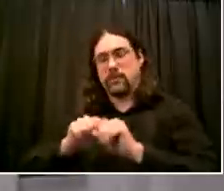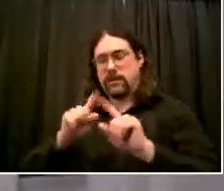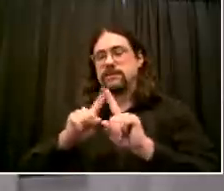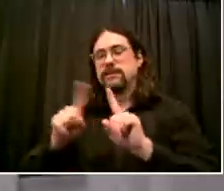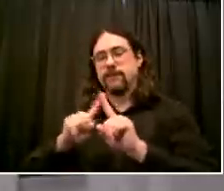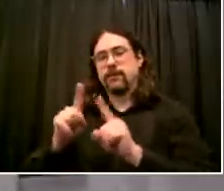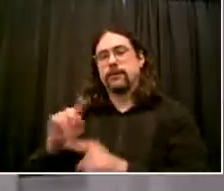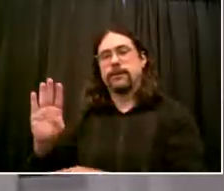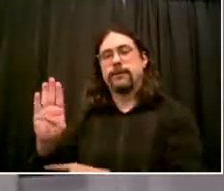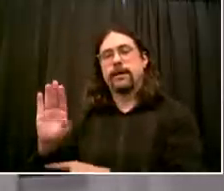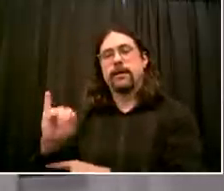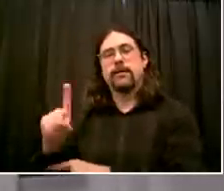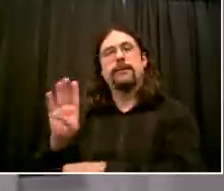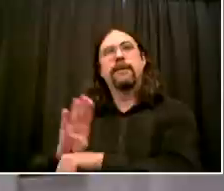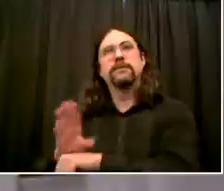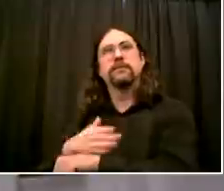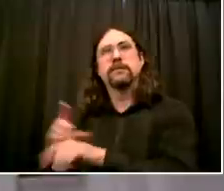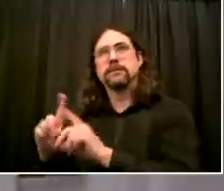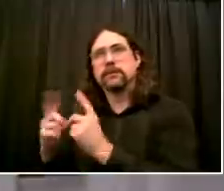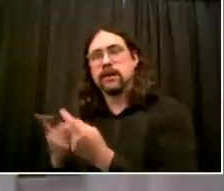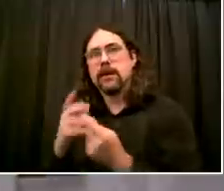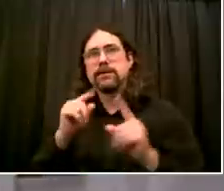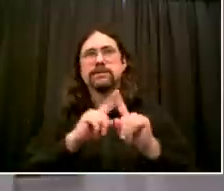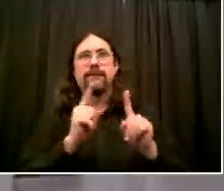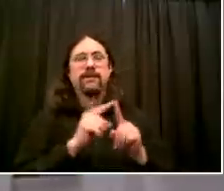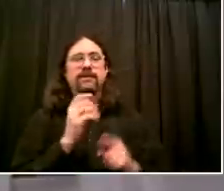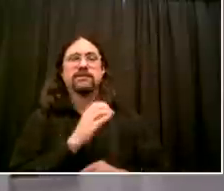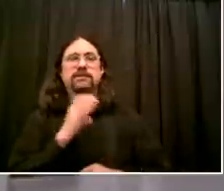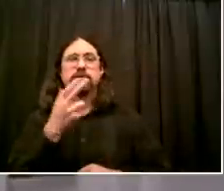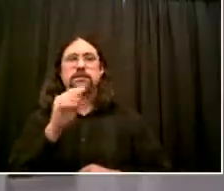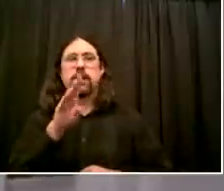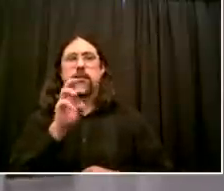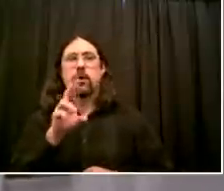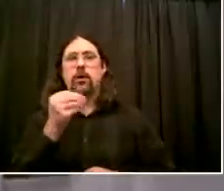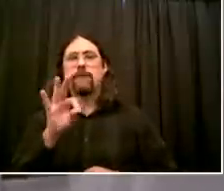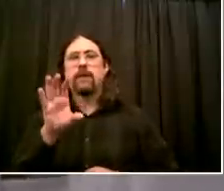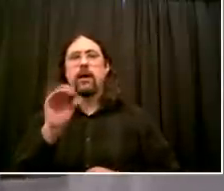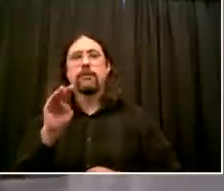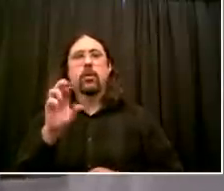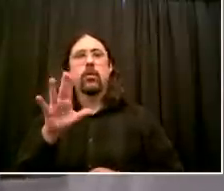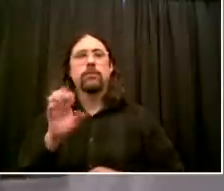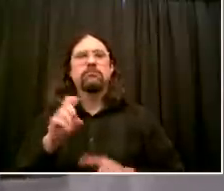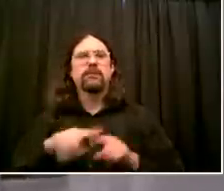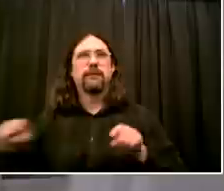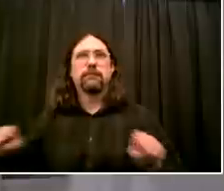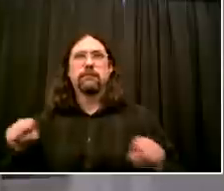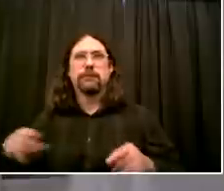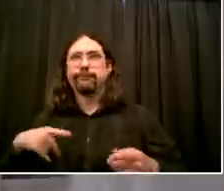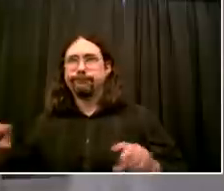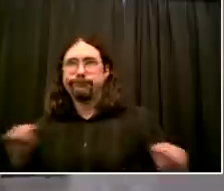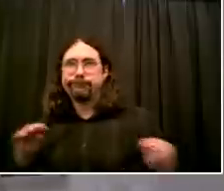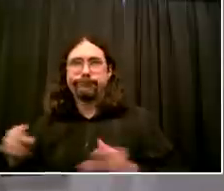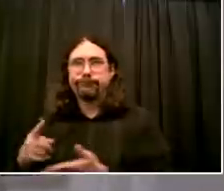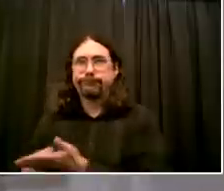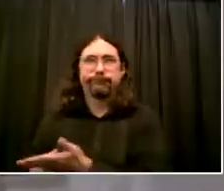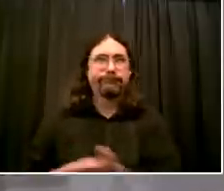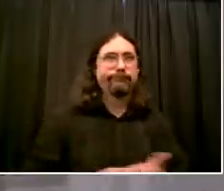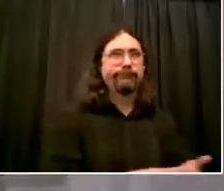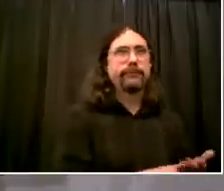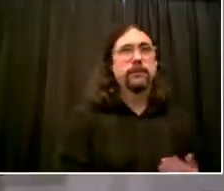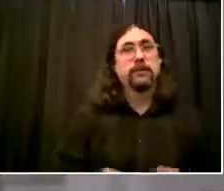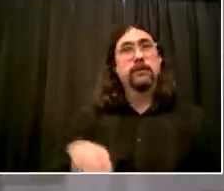engage with, over 200,000 on a weekly basis with different information that we send out. And of course, our websites are already